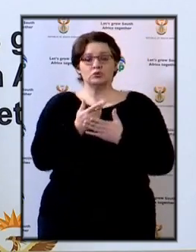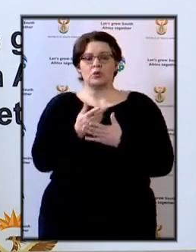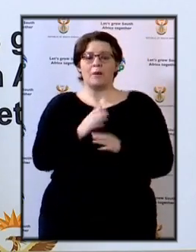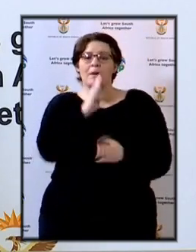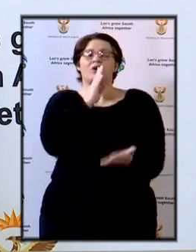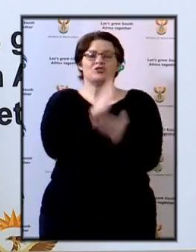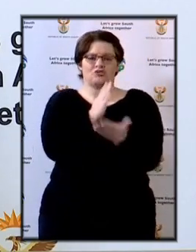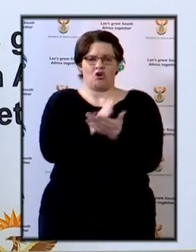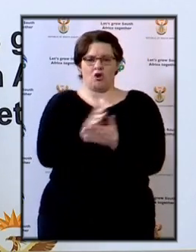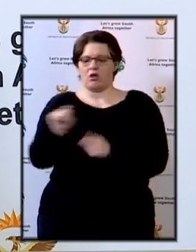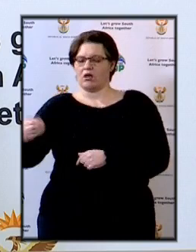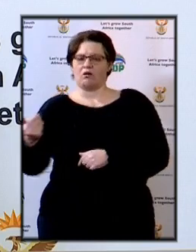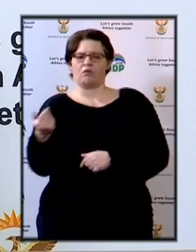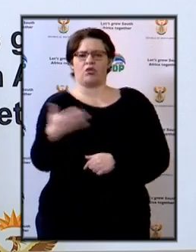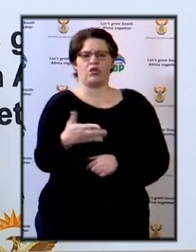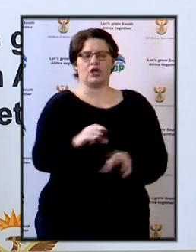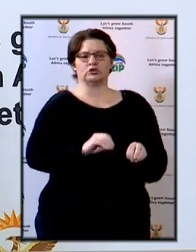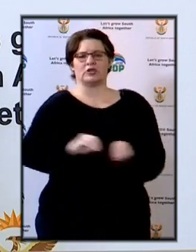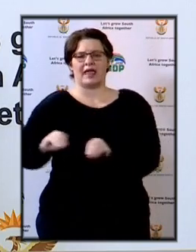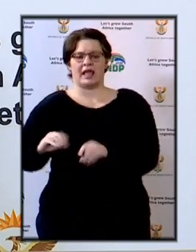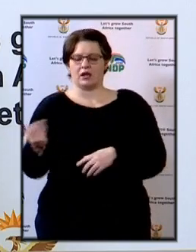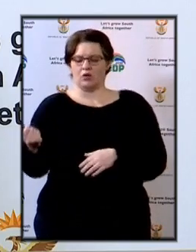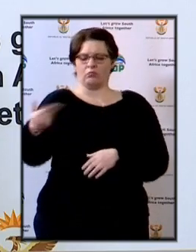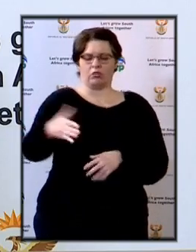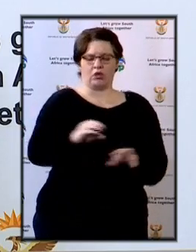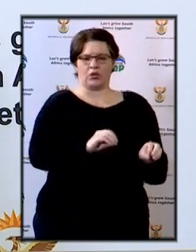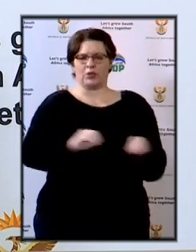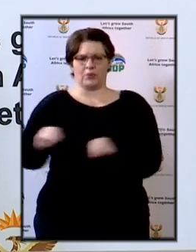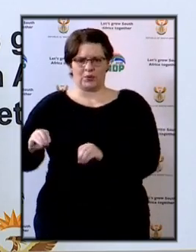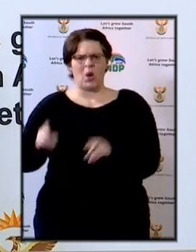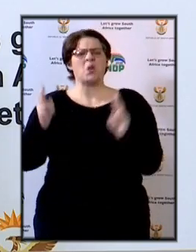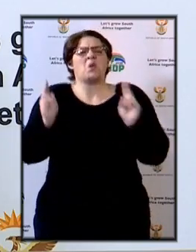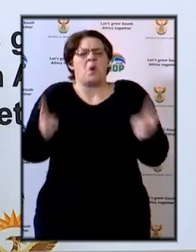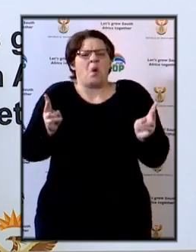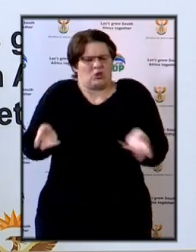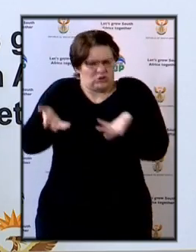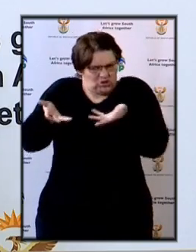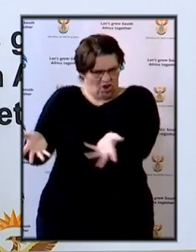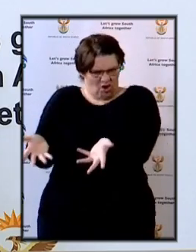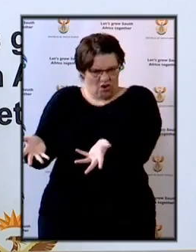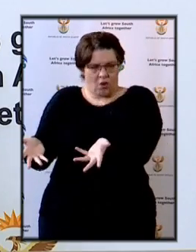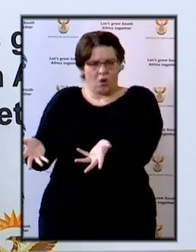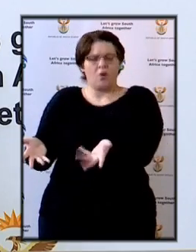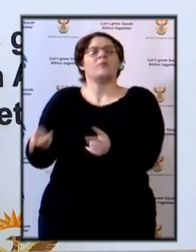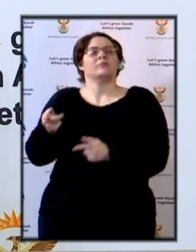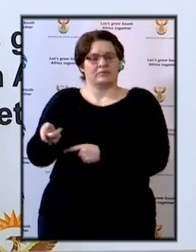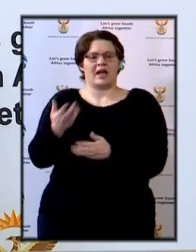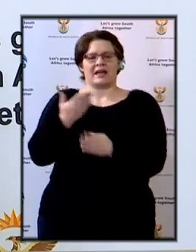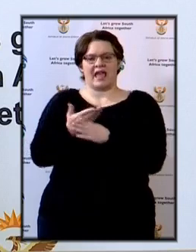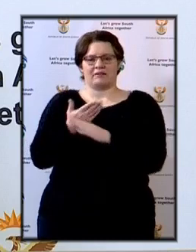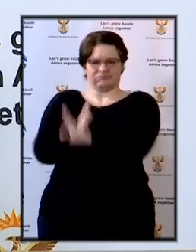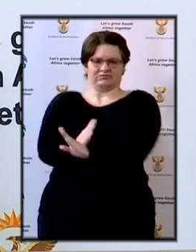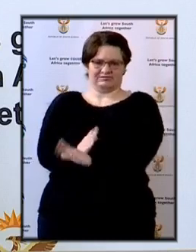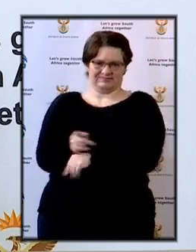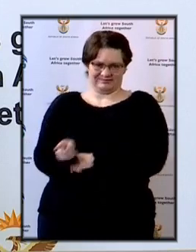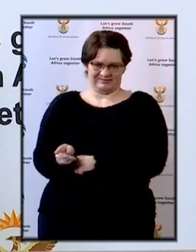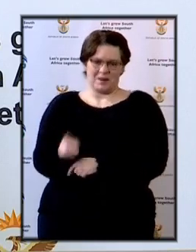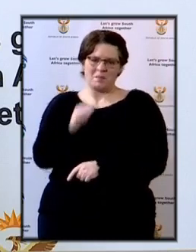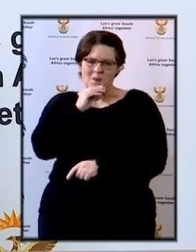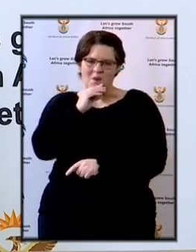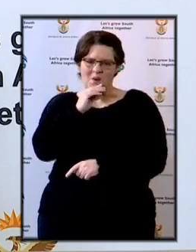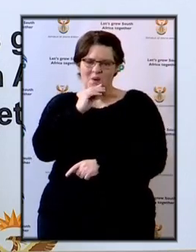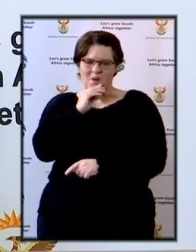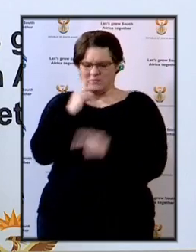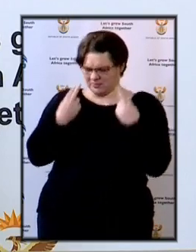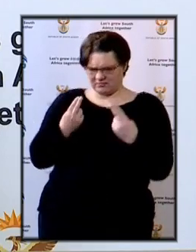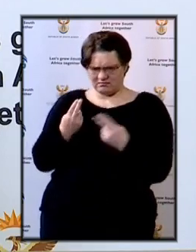to ensure that dilatory tactics that tend to be employed to delay these cases will